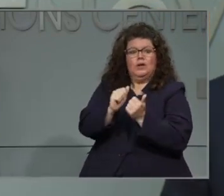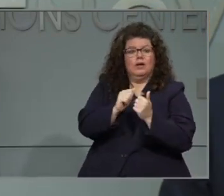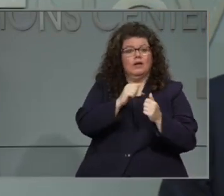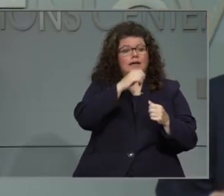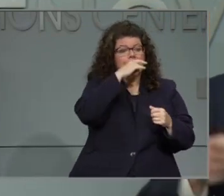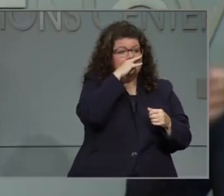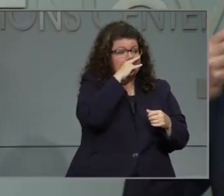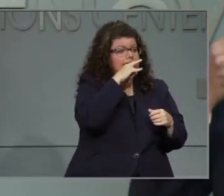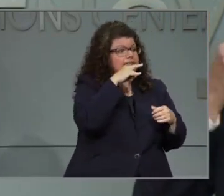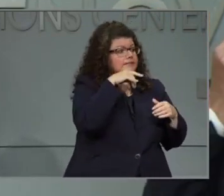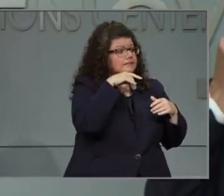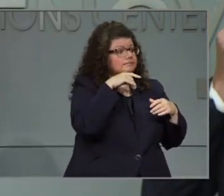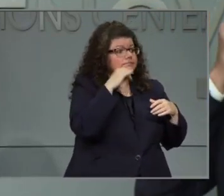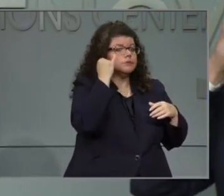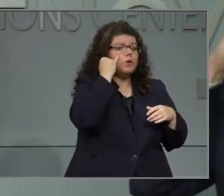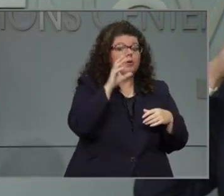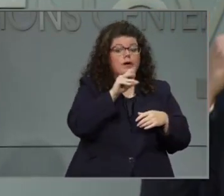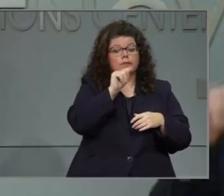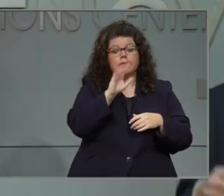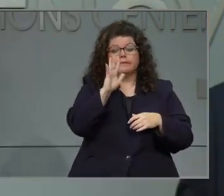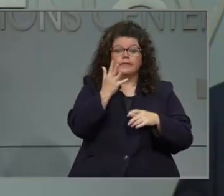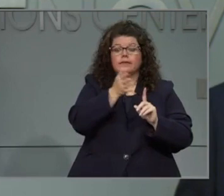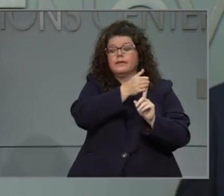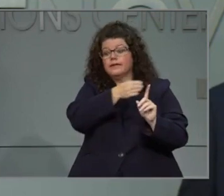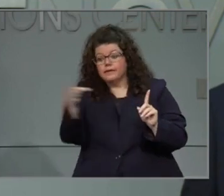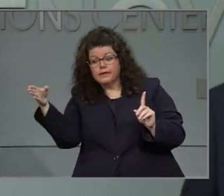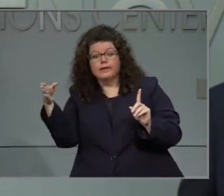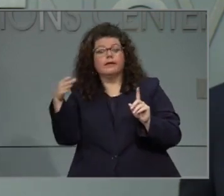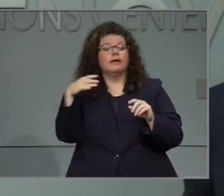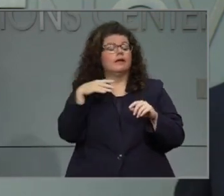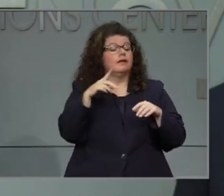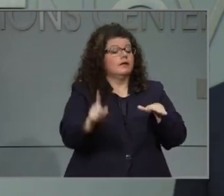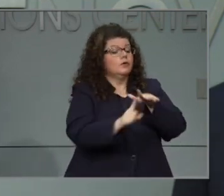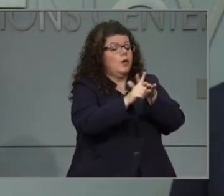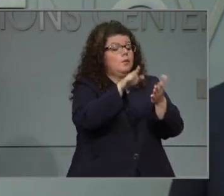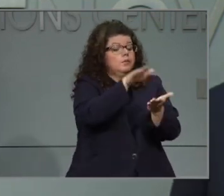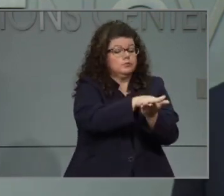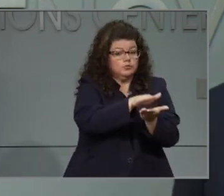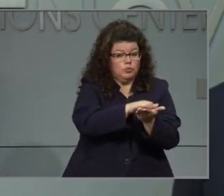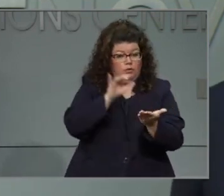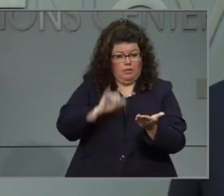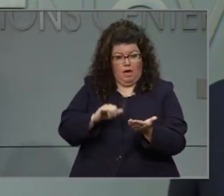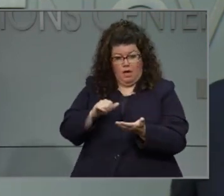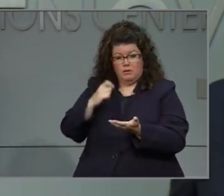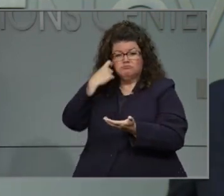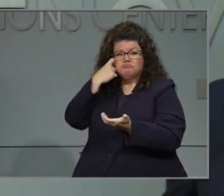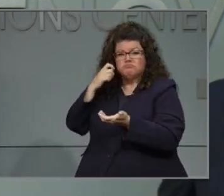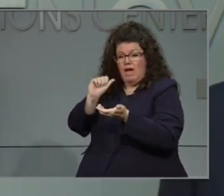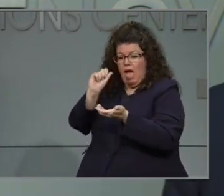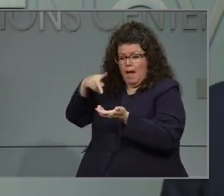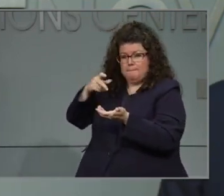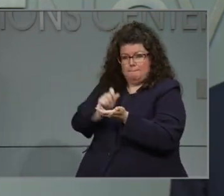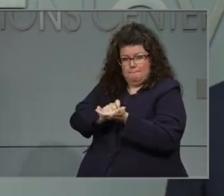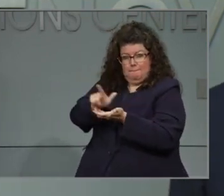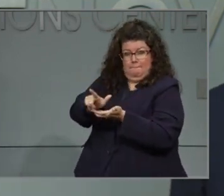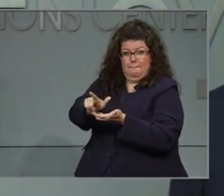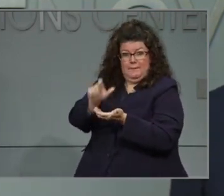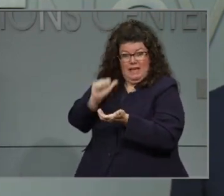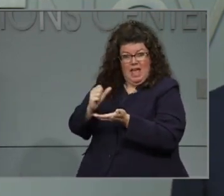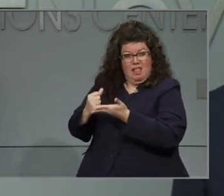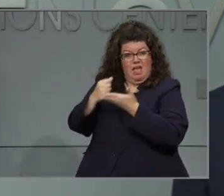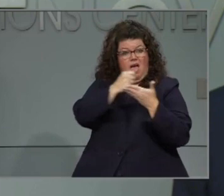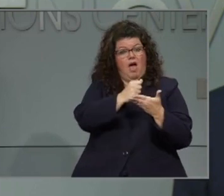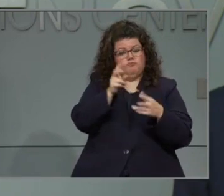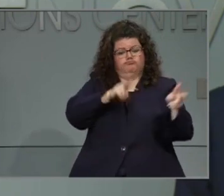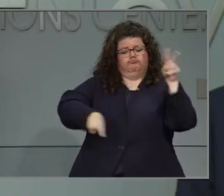back into the classroom, how that app will help? Hi, Danielle. It's Mandy Cohen. I'll take that one. And so this is